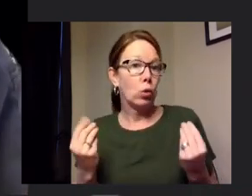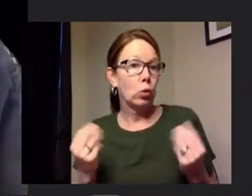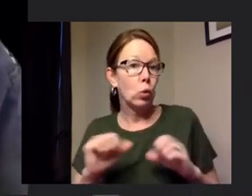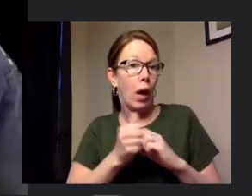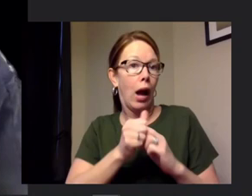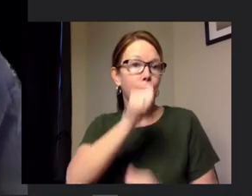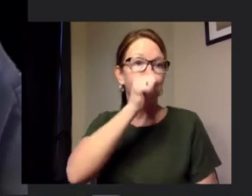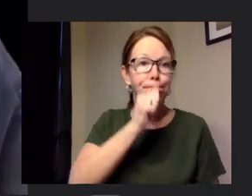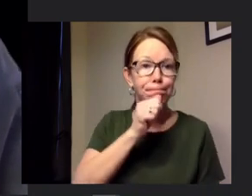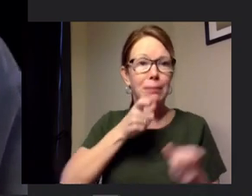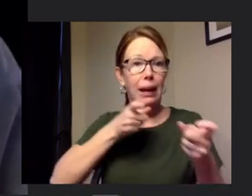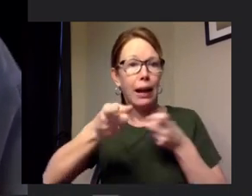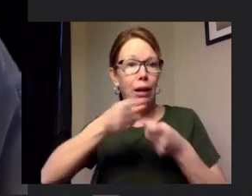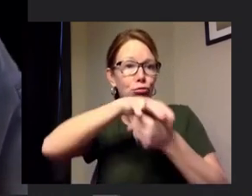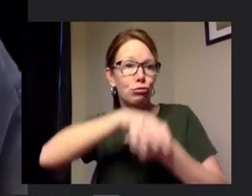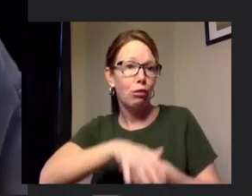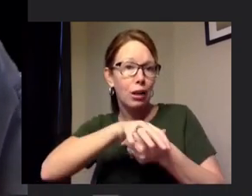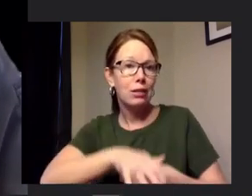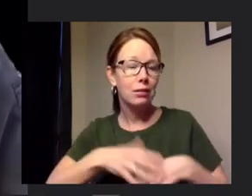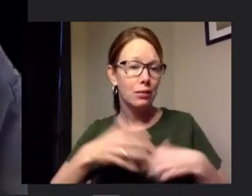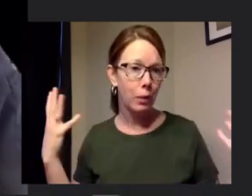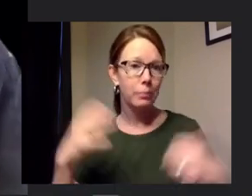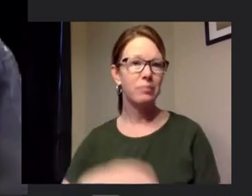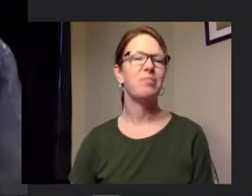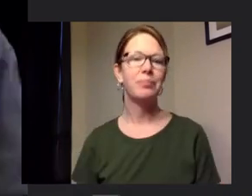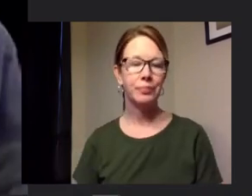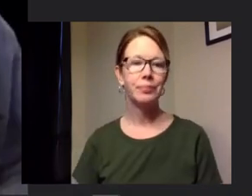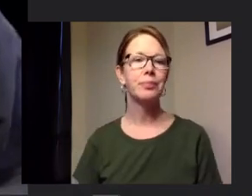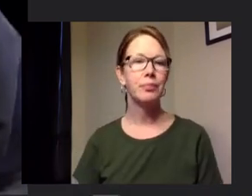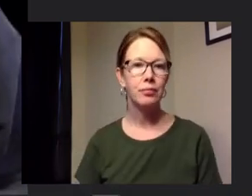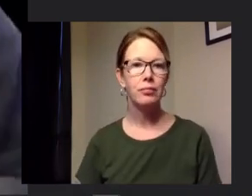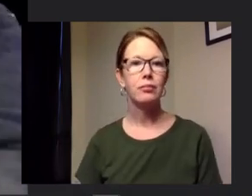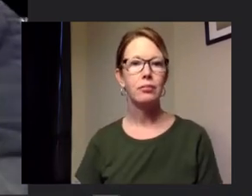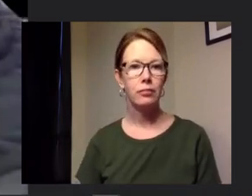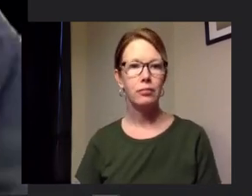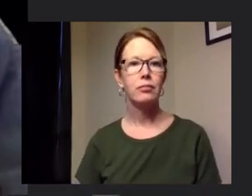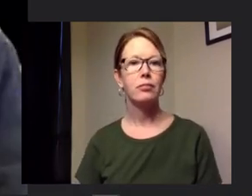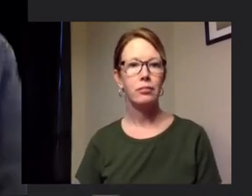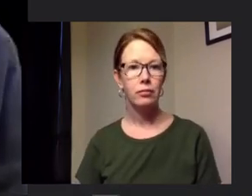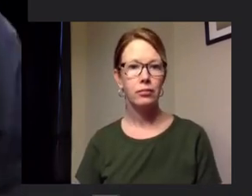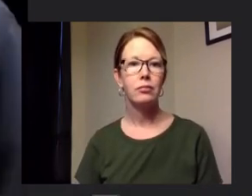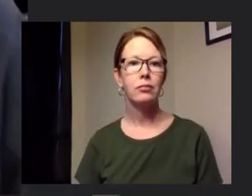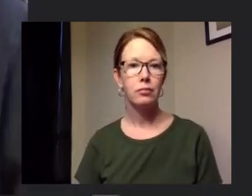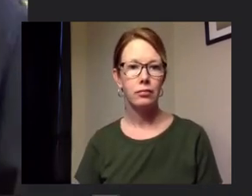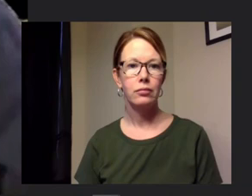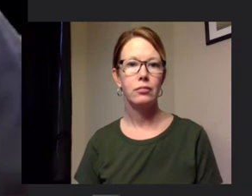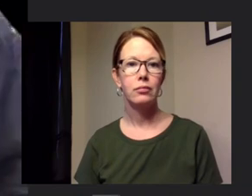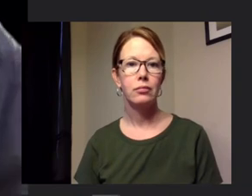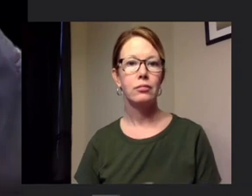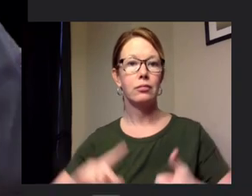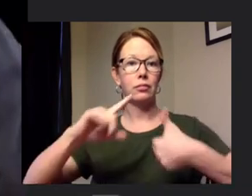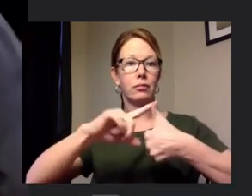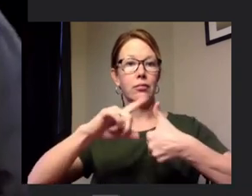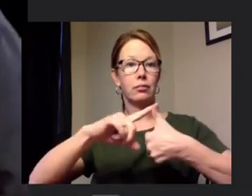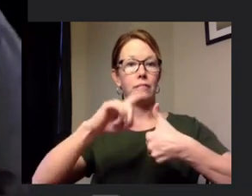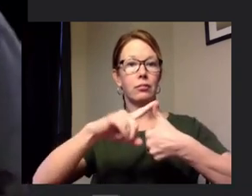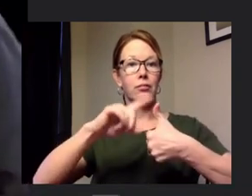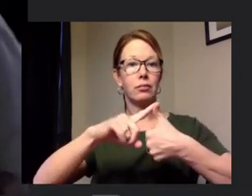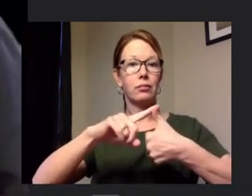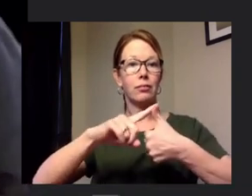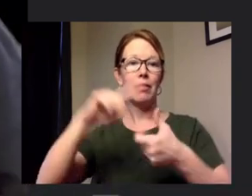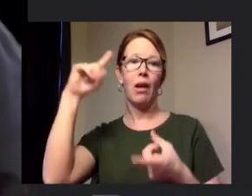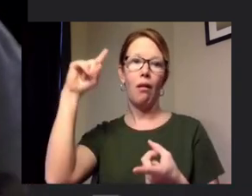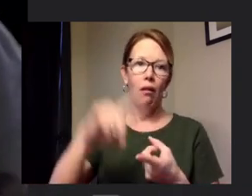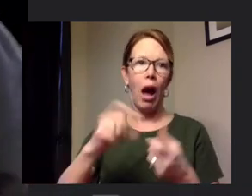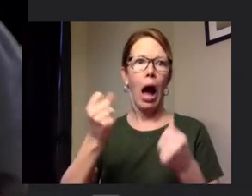stress uh during uh the covet 19 situation number one number one decrease the time you spend on news